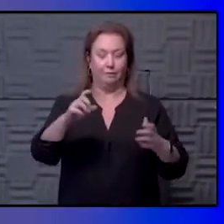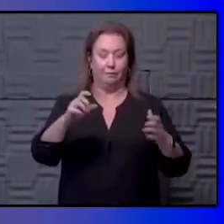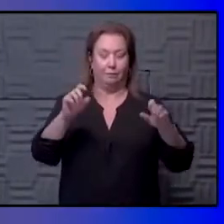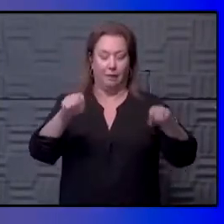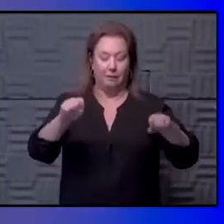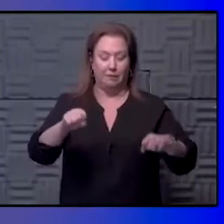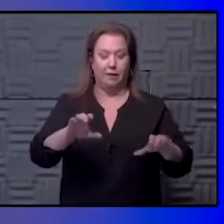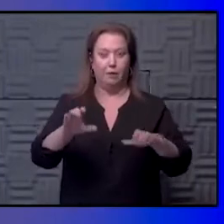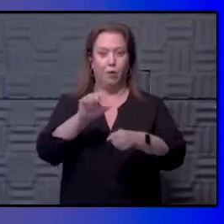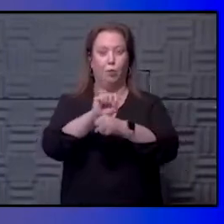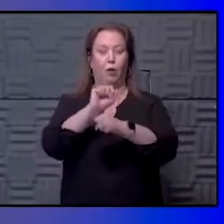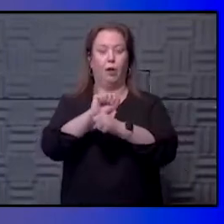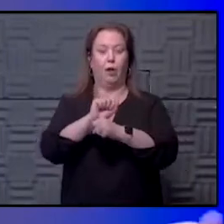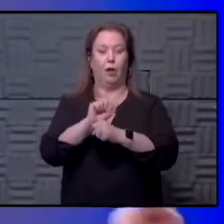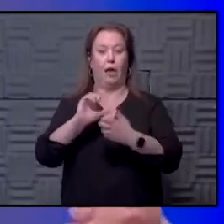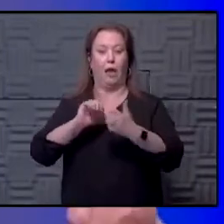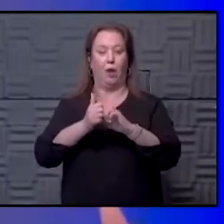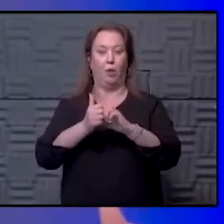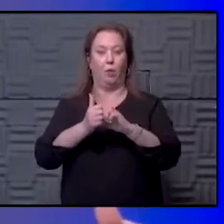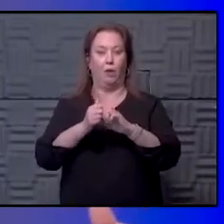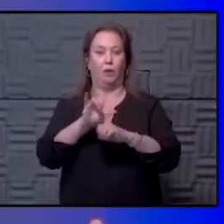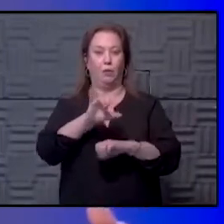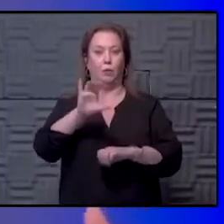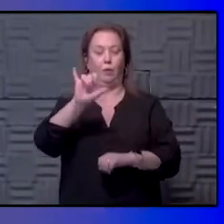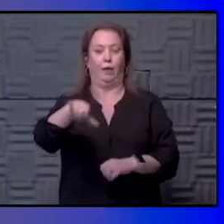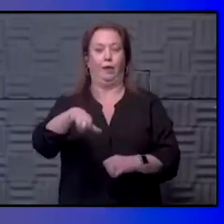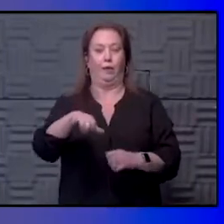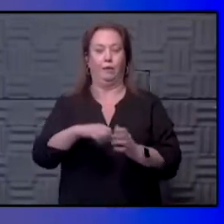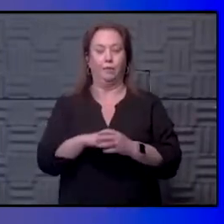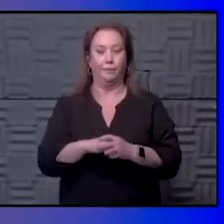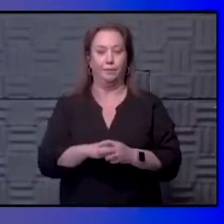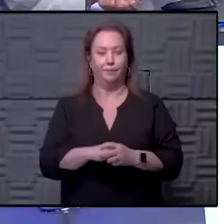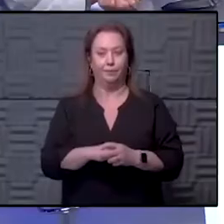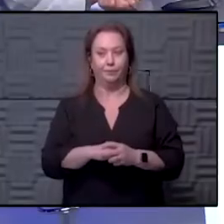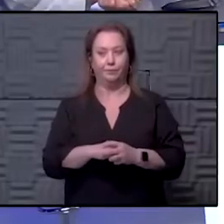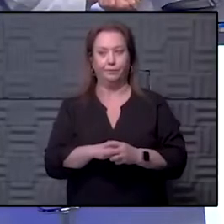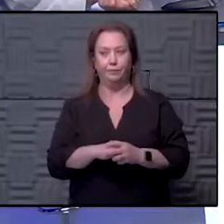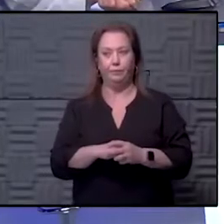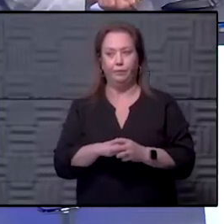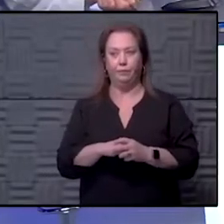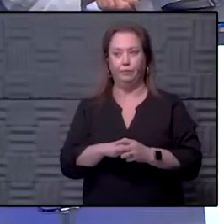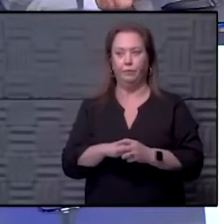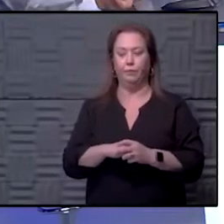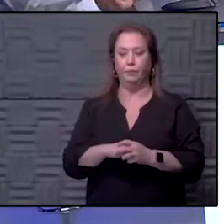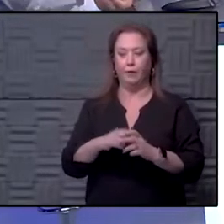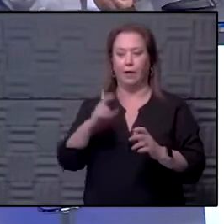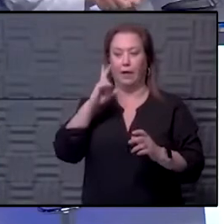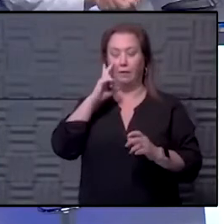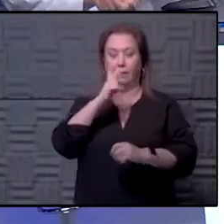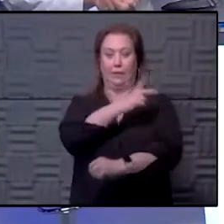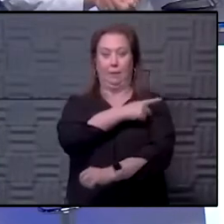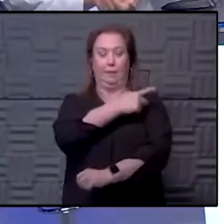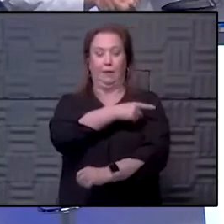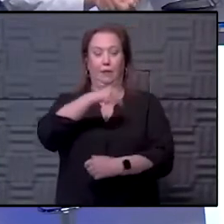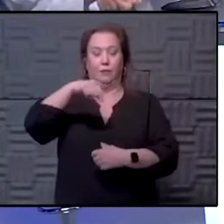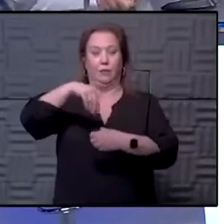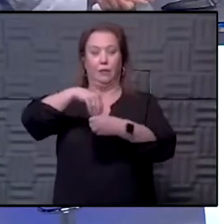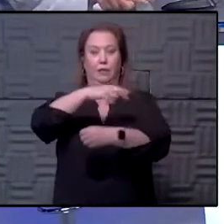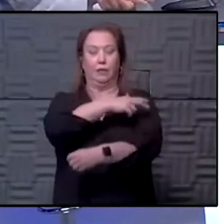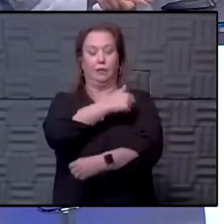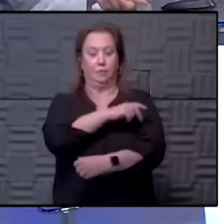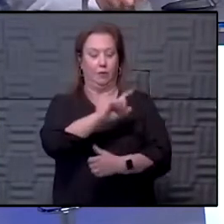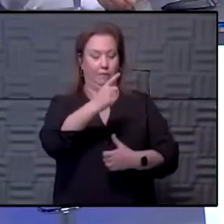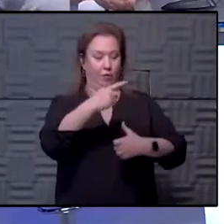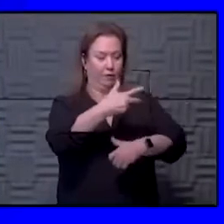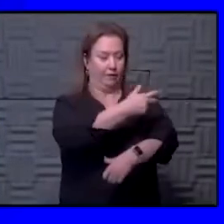And I know we're working on how do we get that question assessed upon admission. Yeah, and I would feel, and I've certainly seen a patient in the hospital who got their